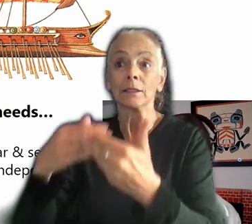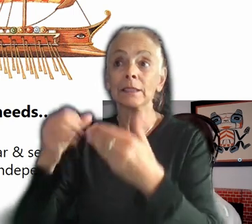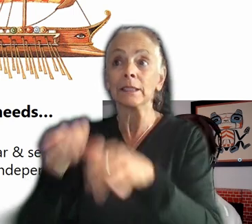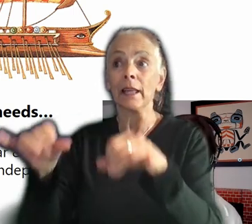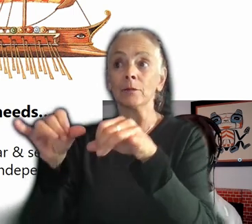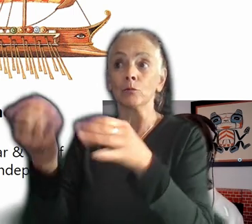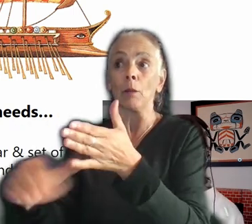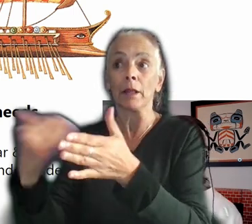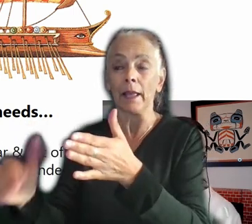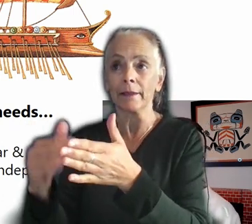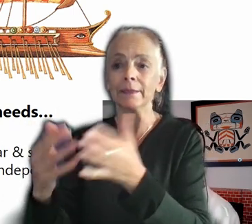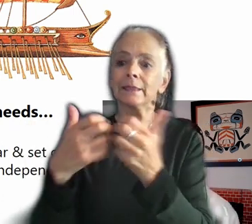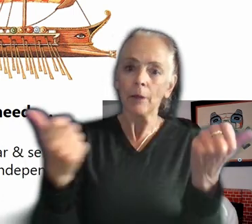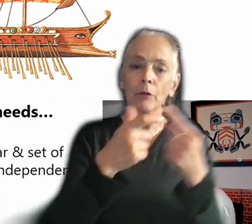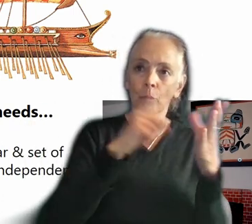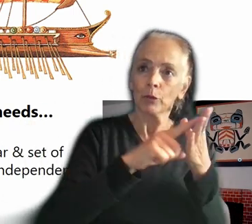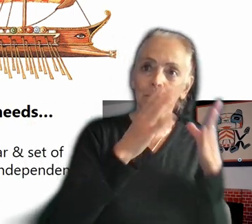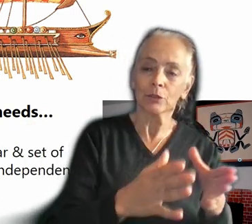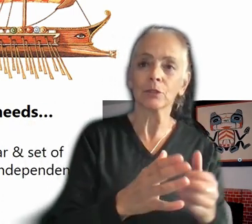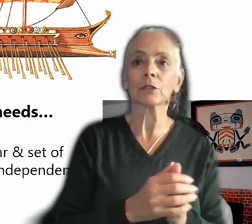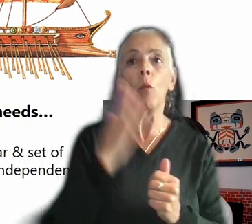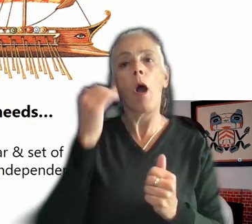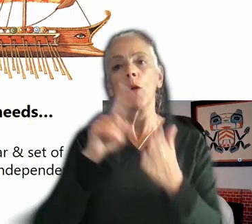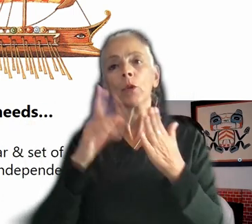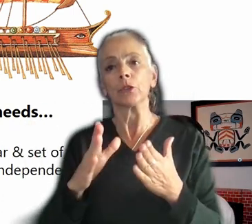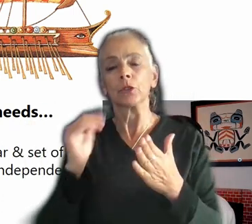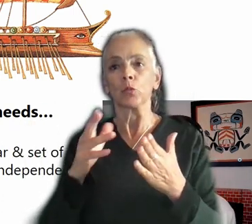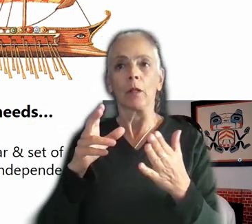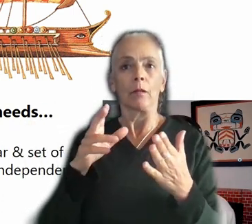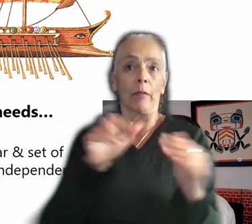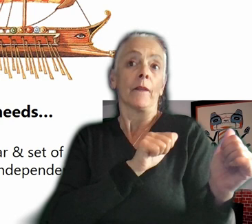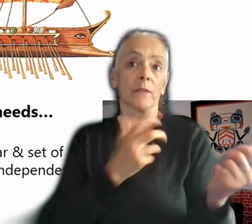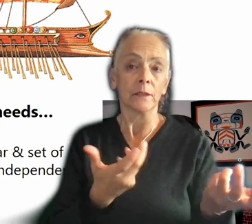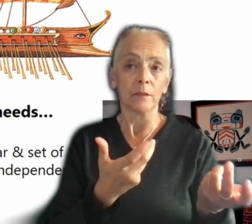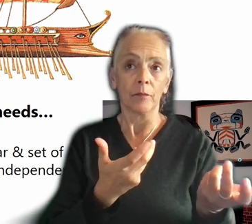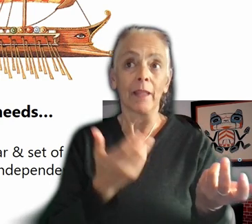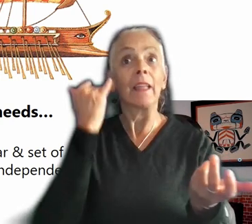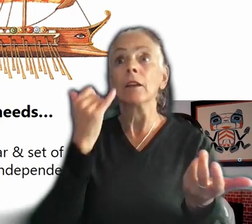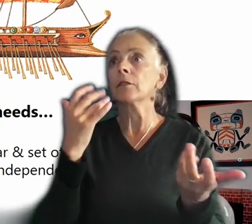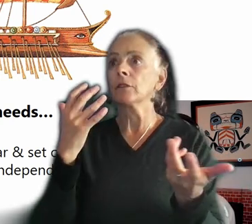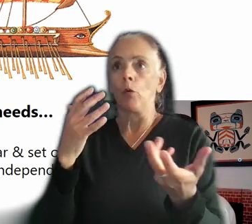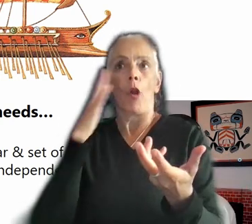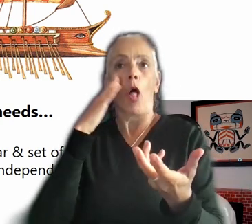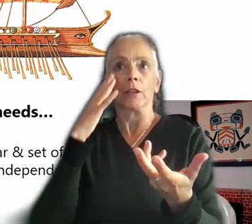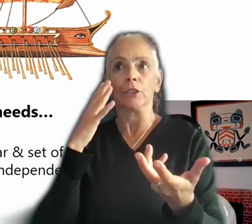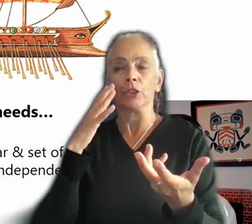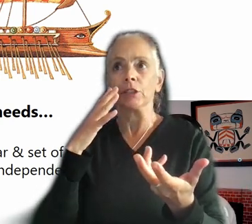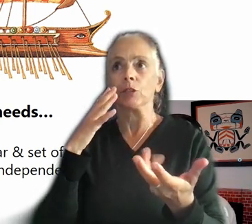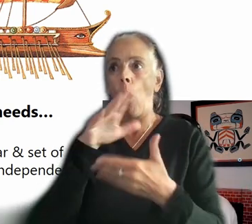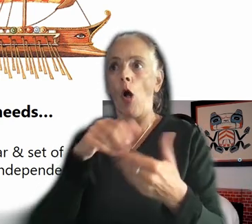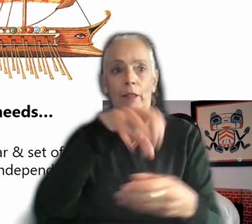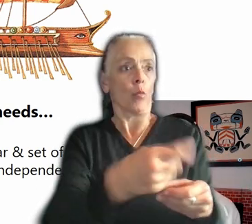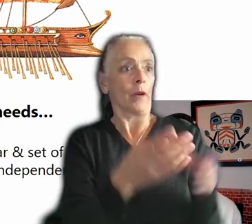researchers, because of course, researchers leave. And if your entire knowledge base is tied up in an individual, then